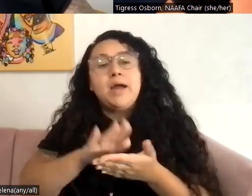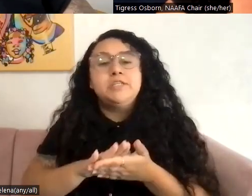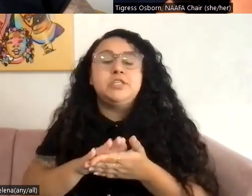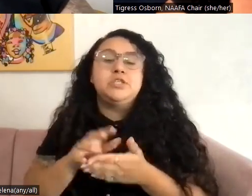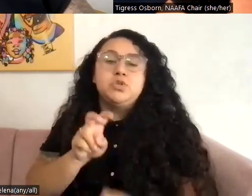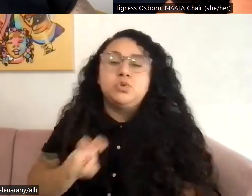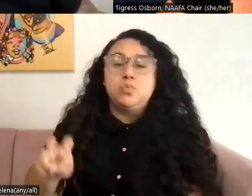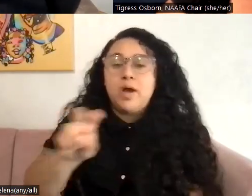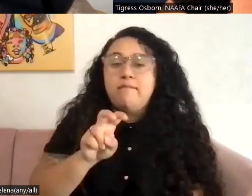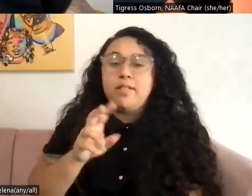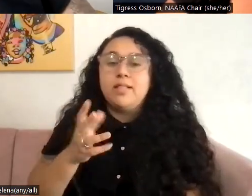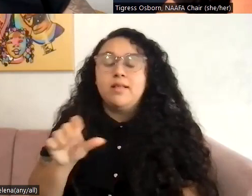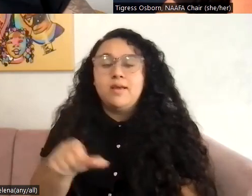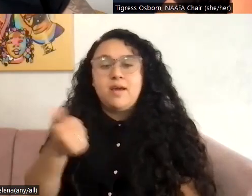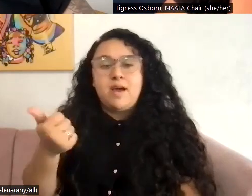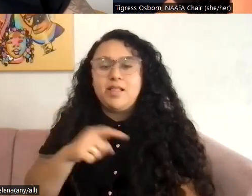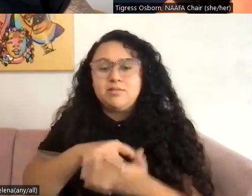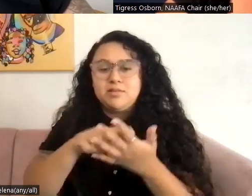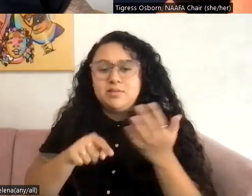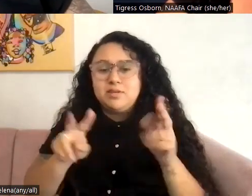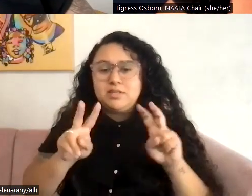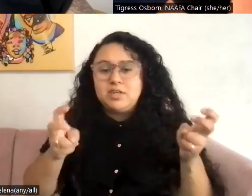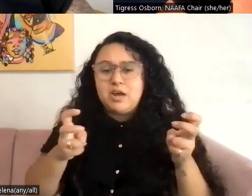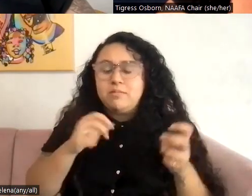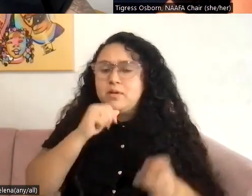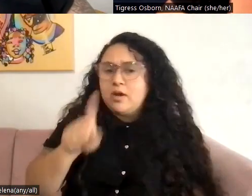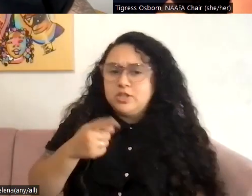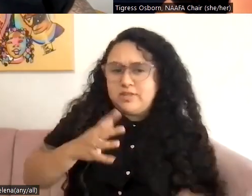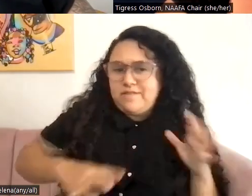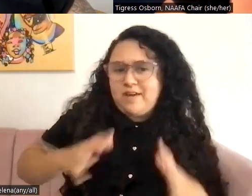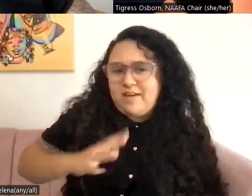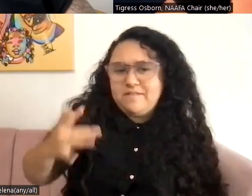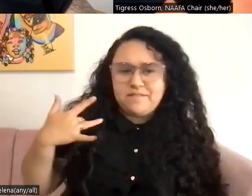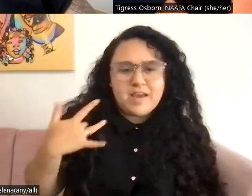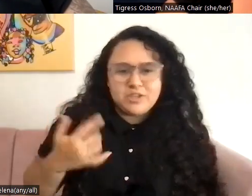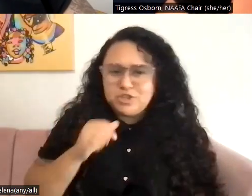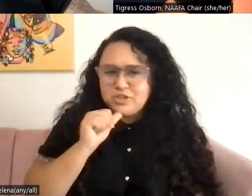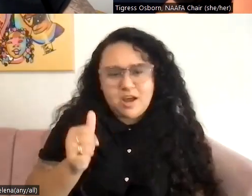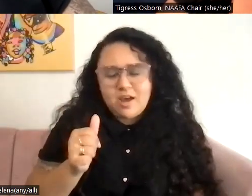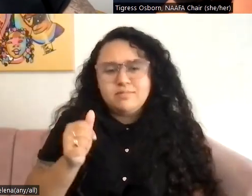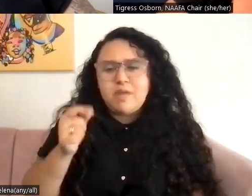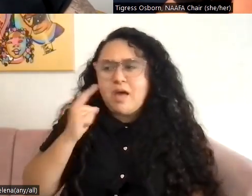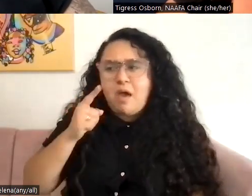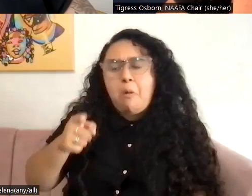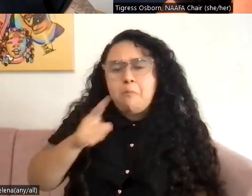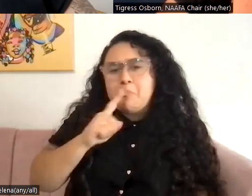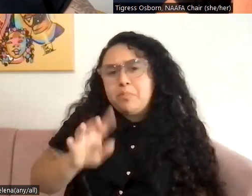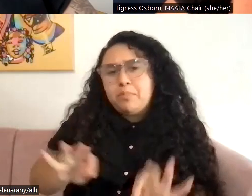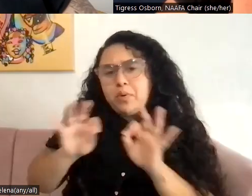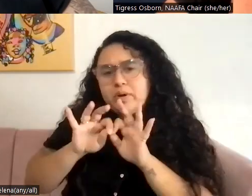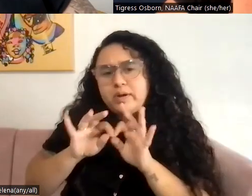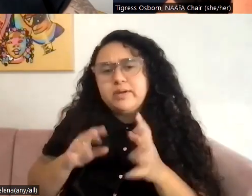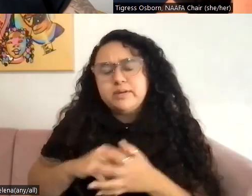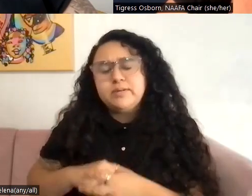around just many other things outside of just fashion that I thought were really important. And so then,